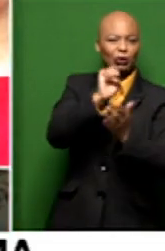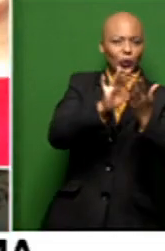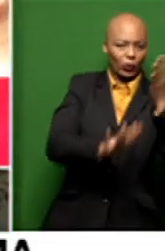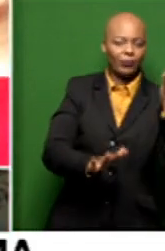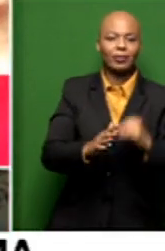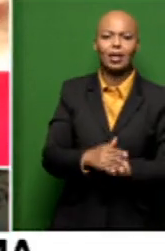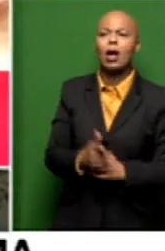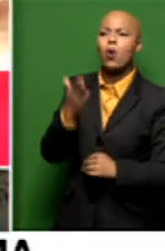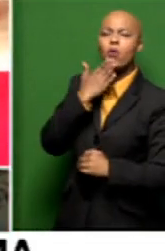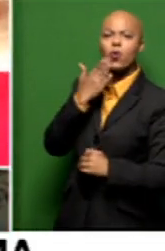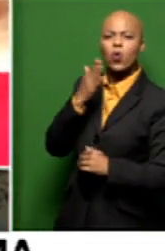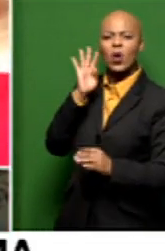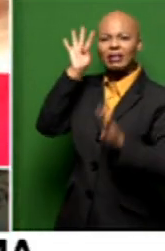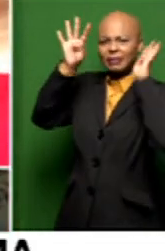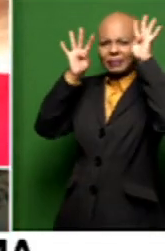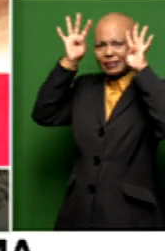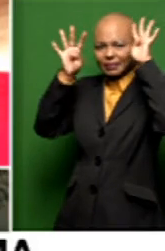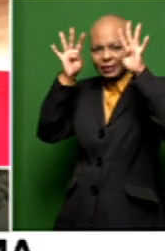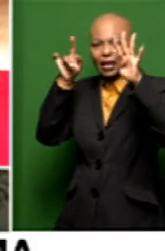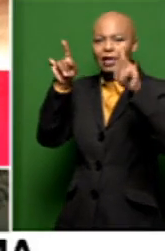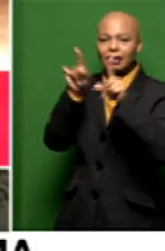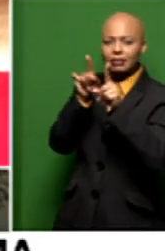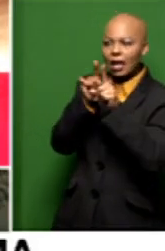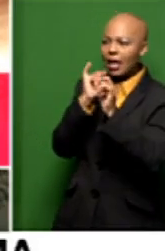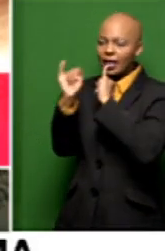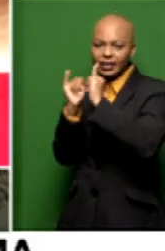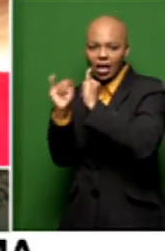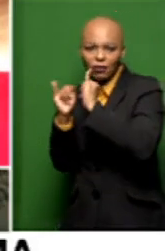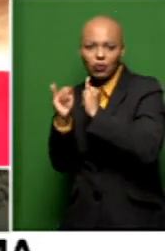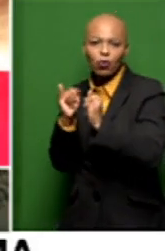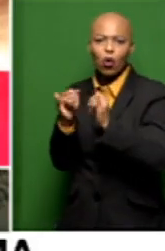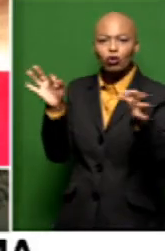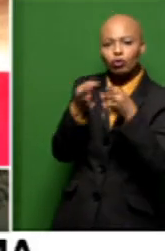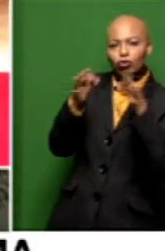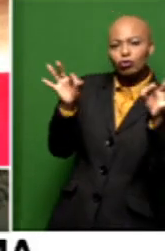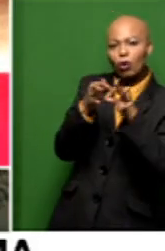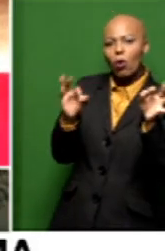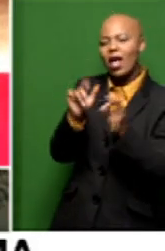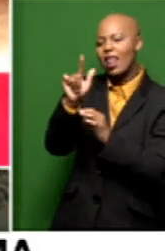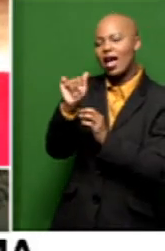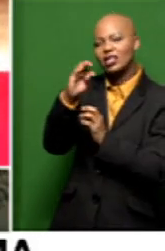creatives that you interview in a Cape Town song, The Story of Luxorama?